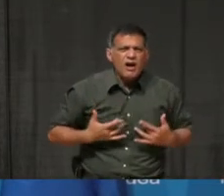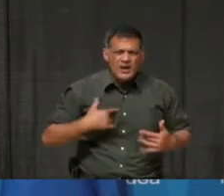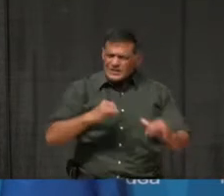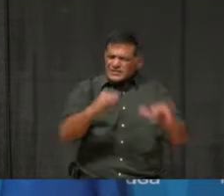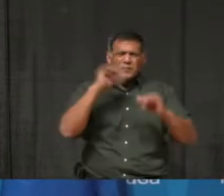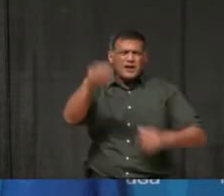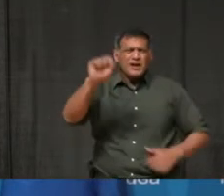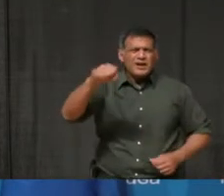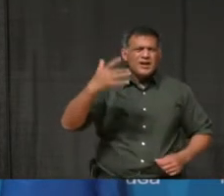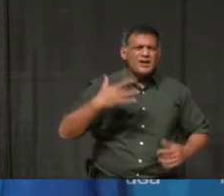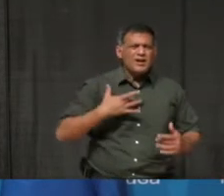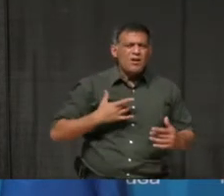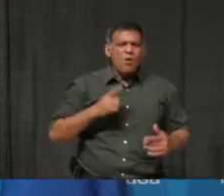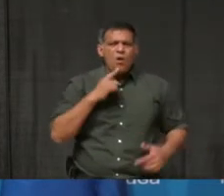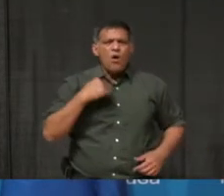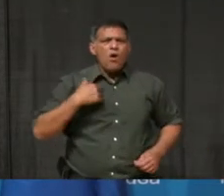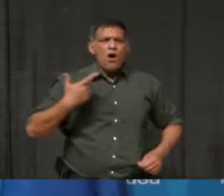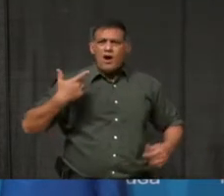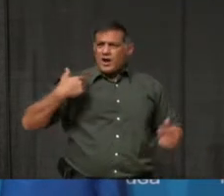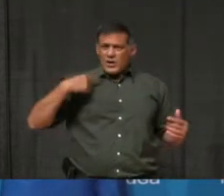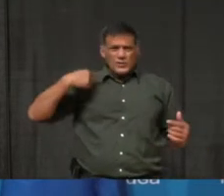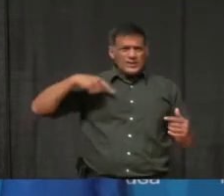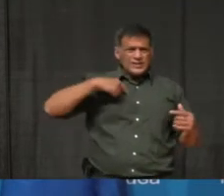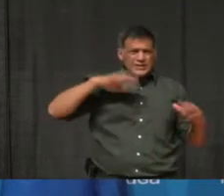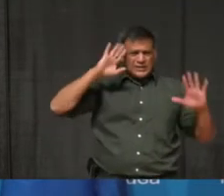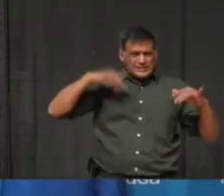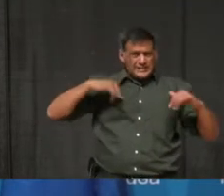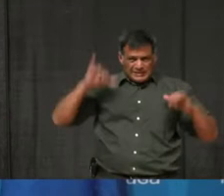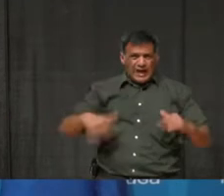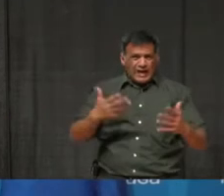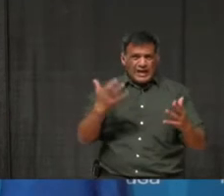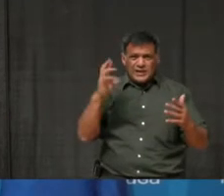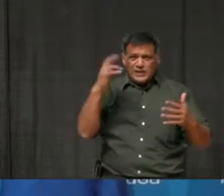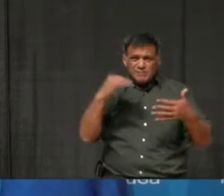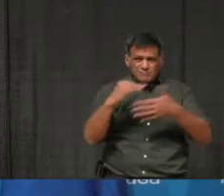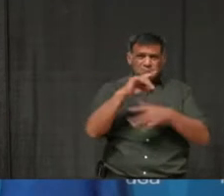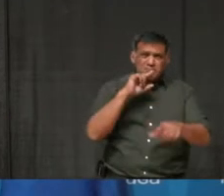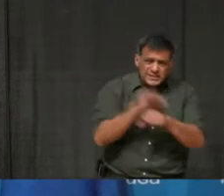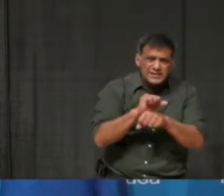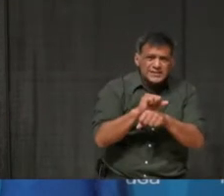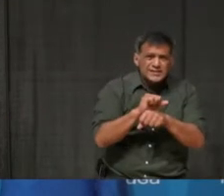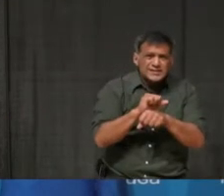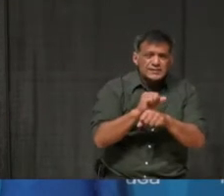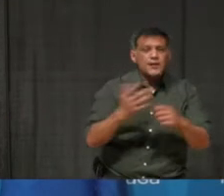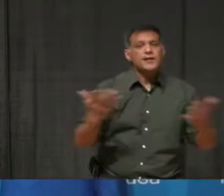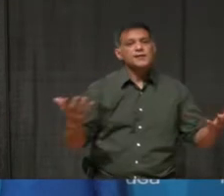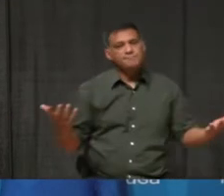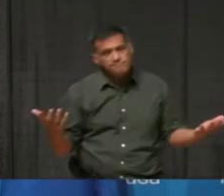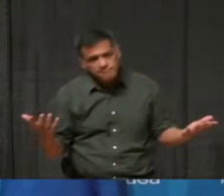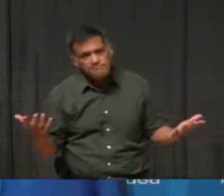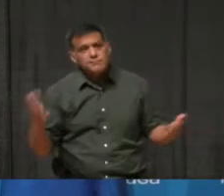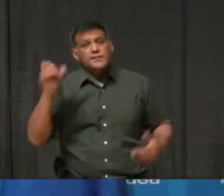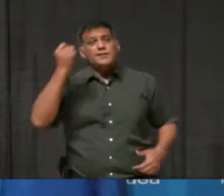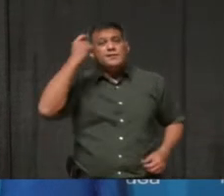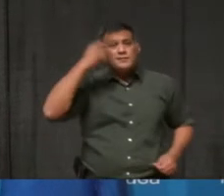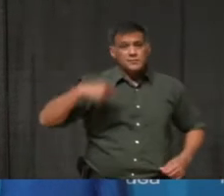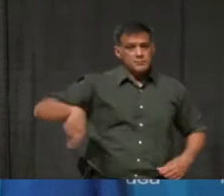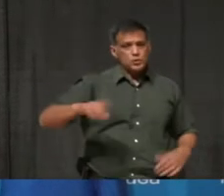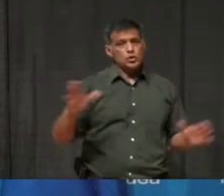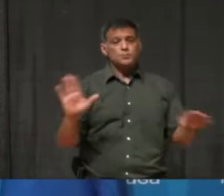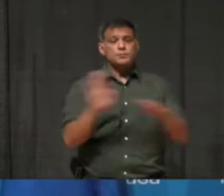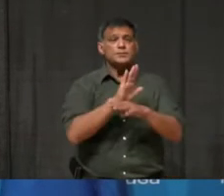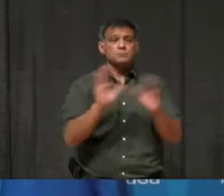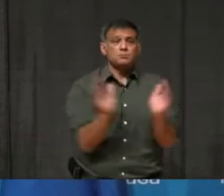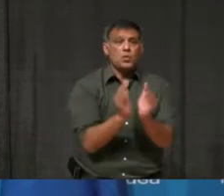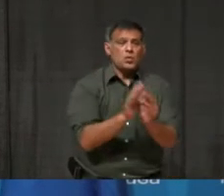This is not where any of us want to be. This is particularly devastating for our small business community.